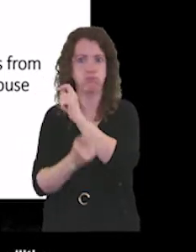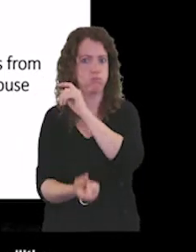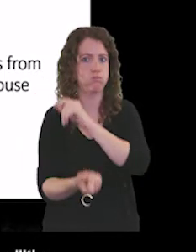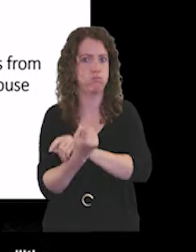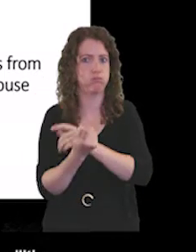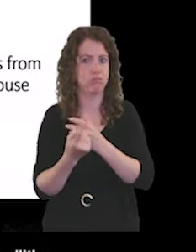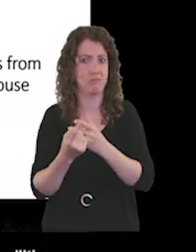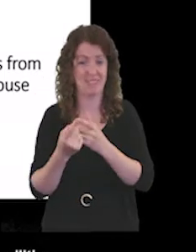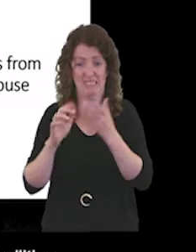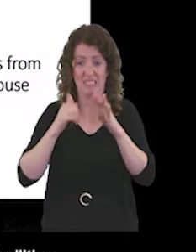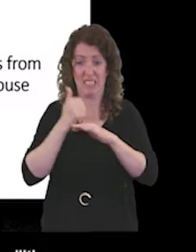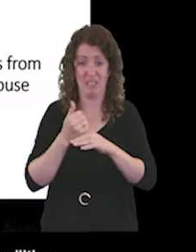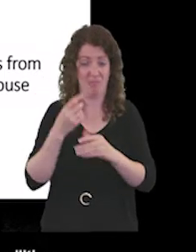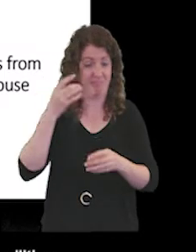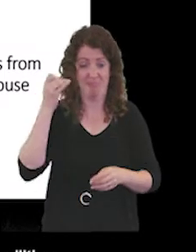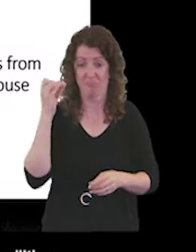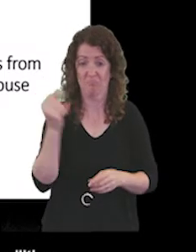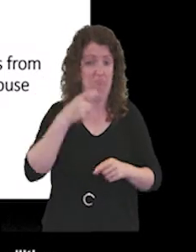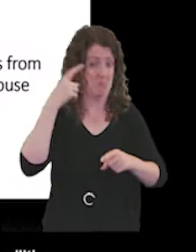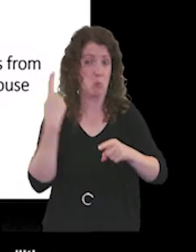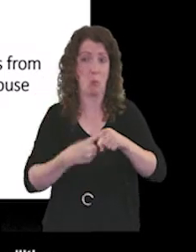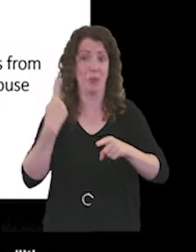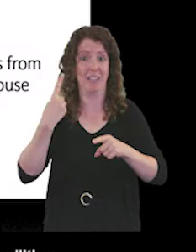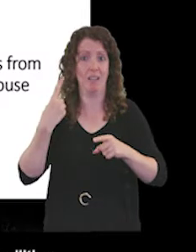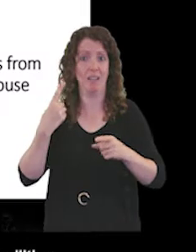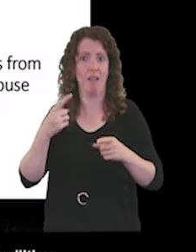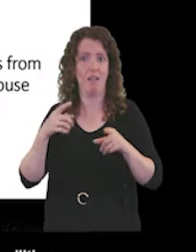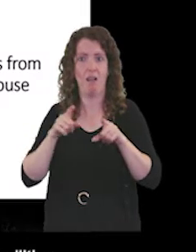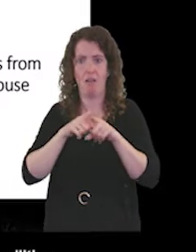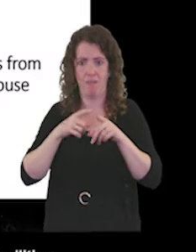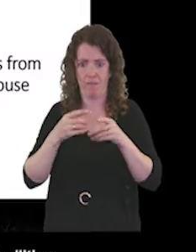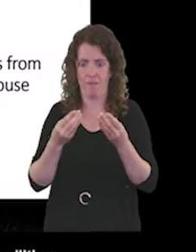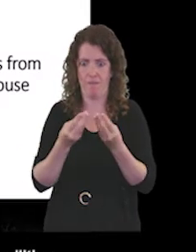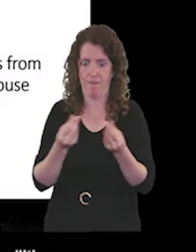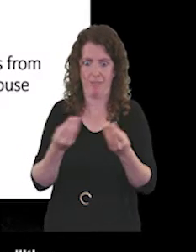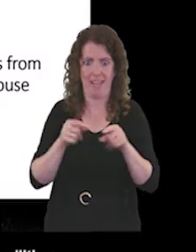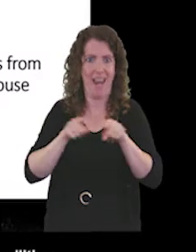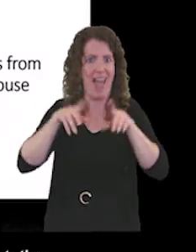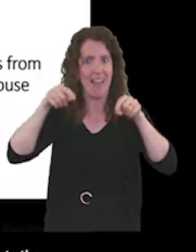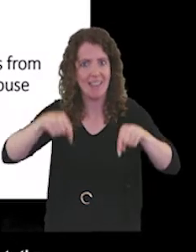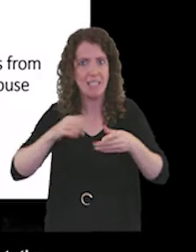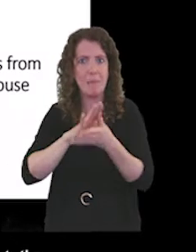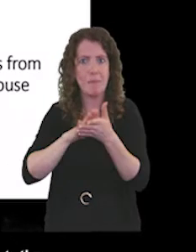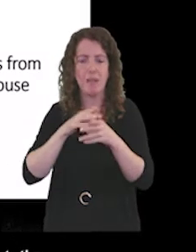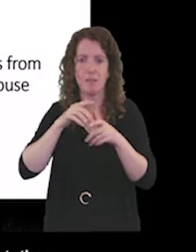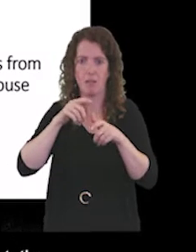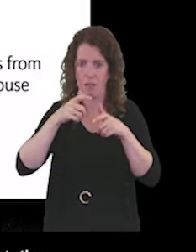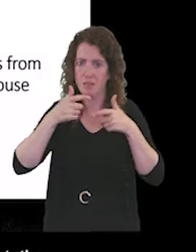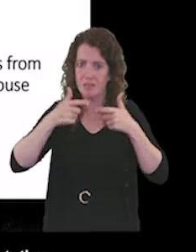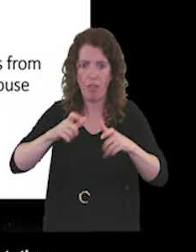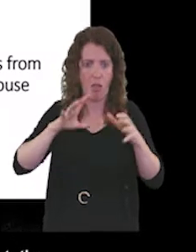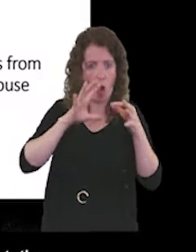almost overnight, really, facilities like this that connects people and engages with people.